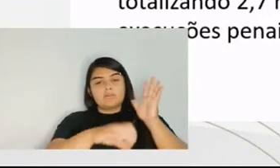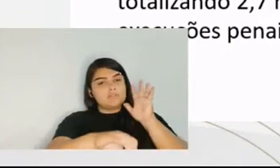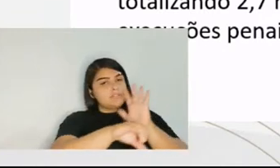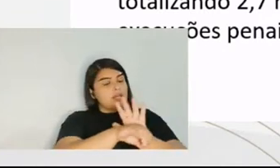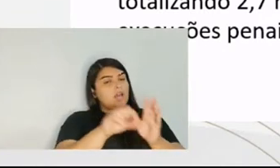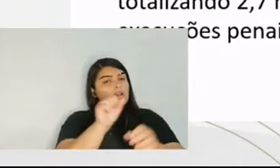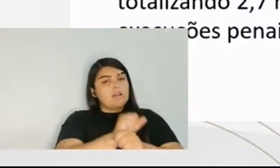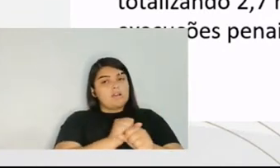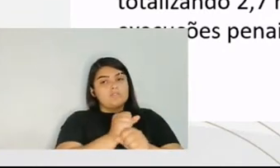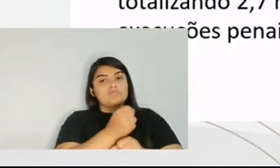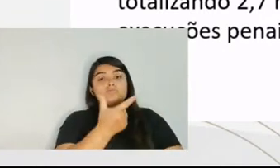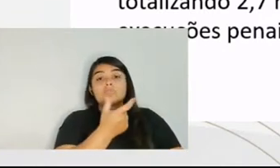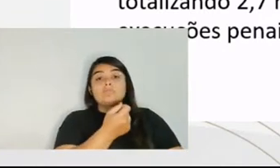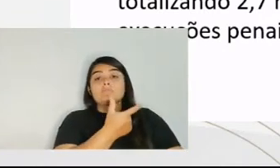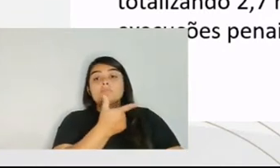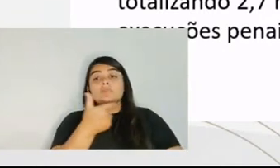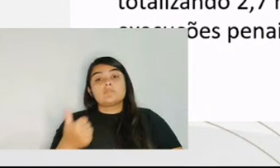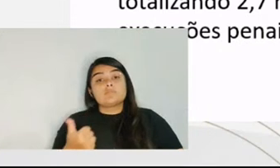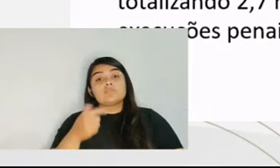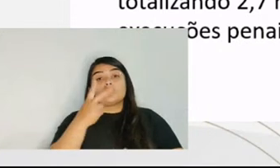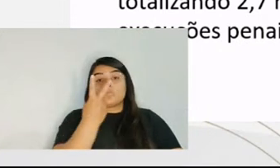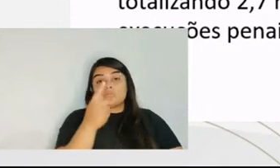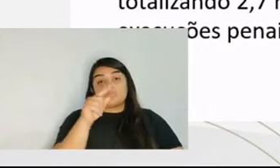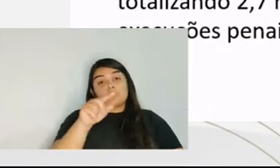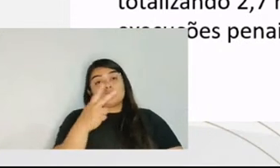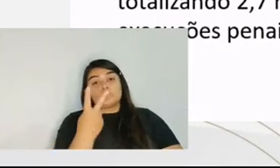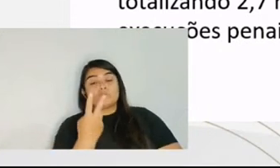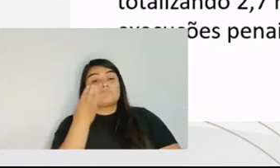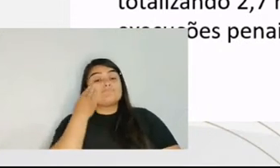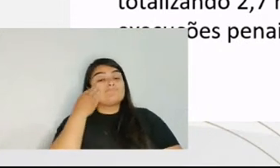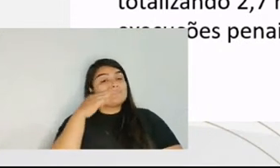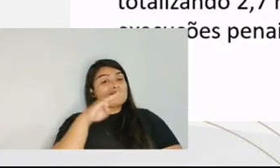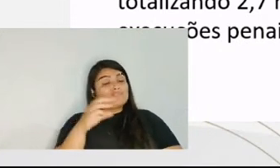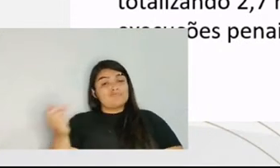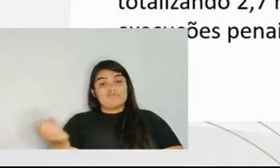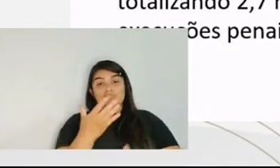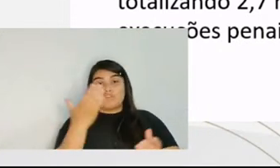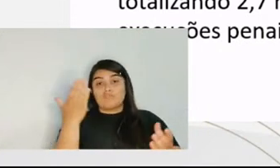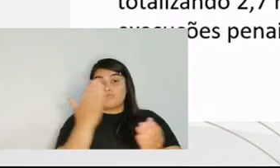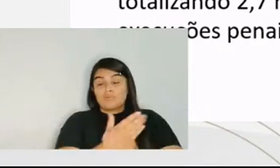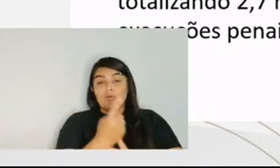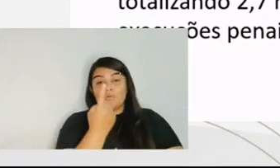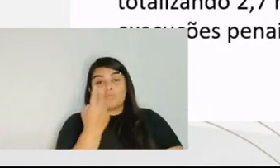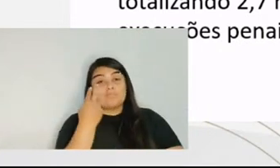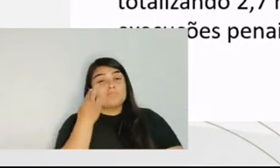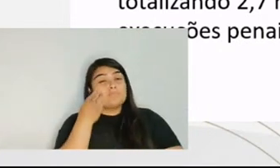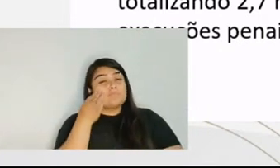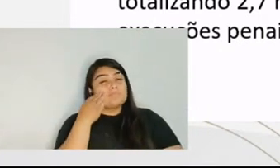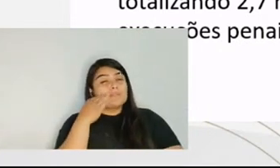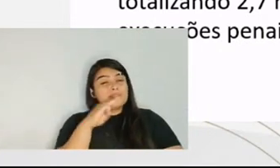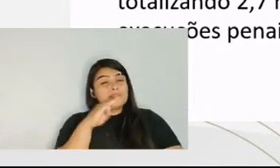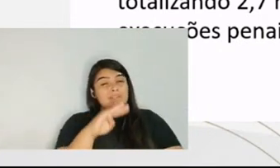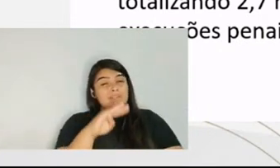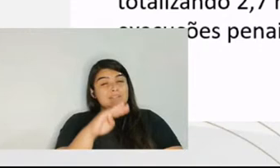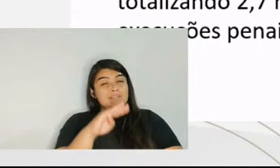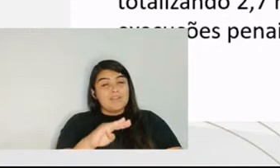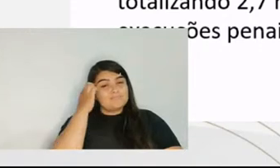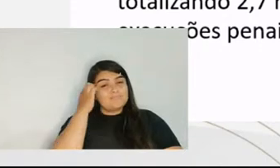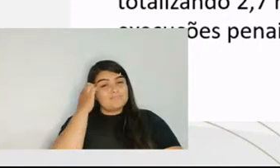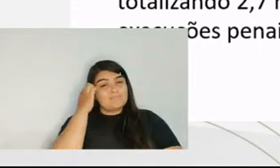criminal processes. Just in 2021, 2.2 million of new criminal cases,